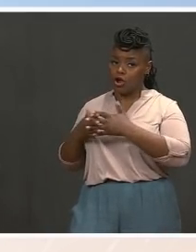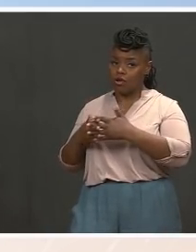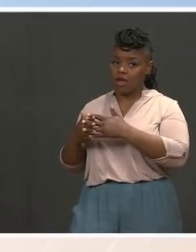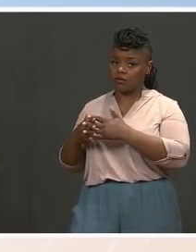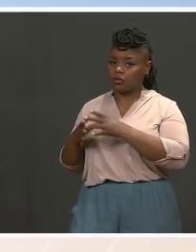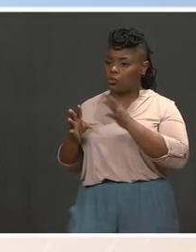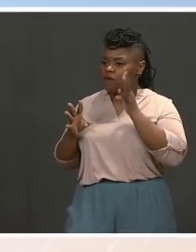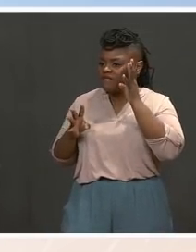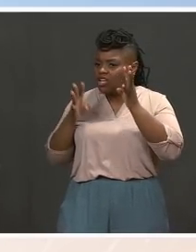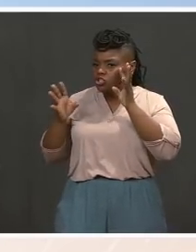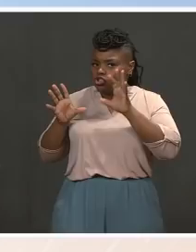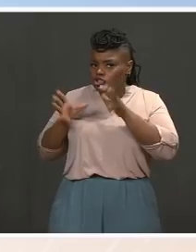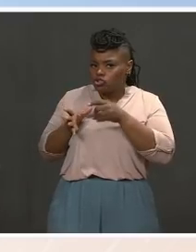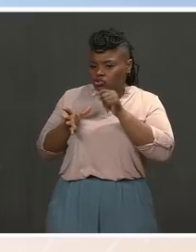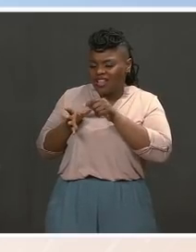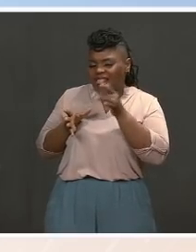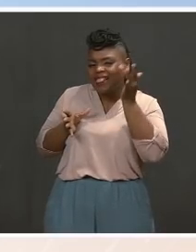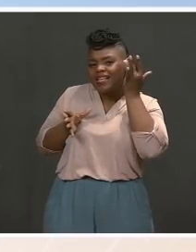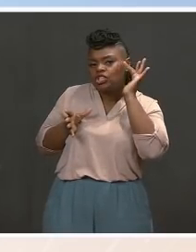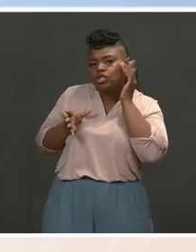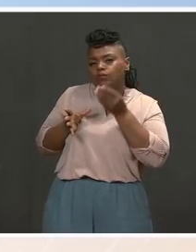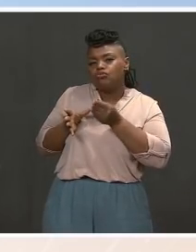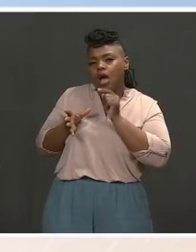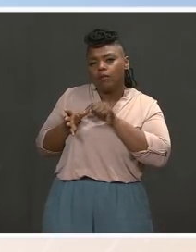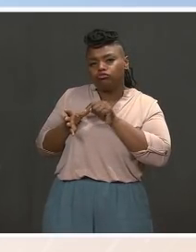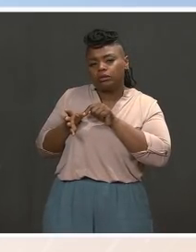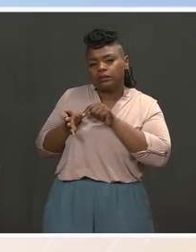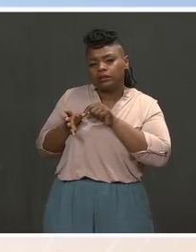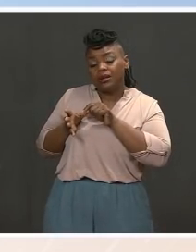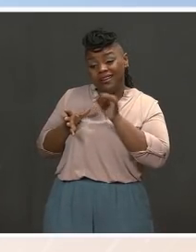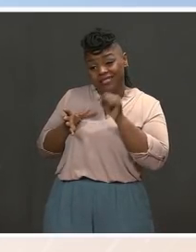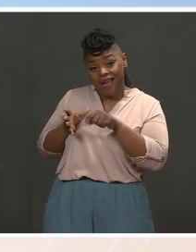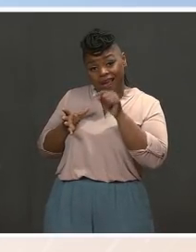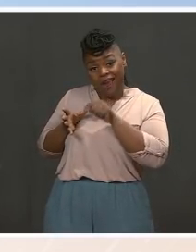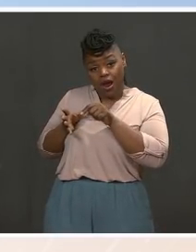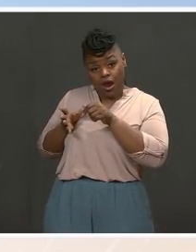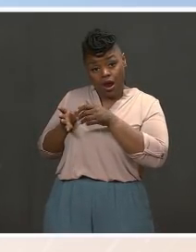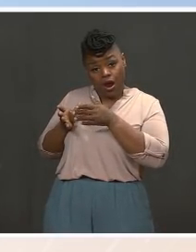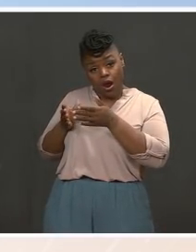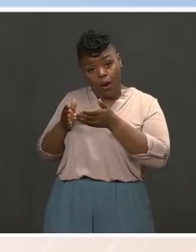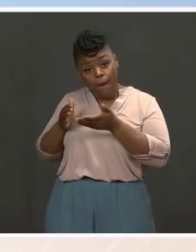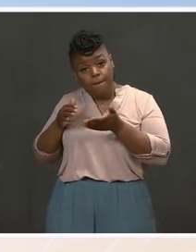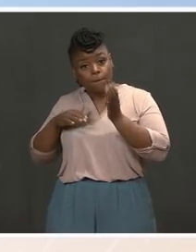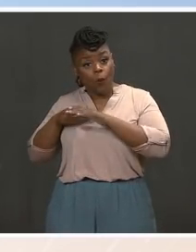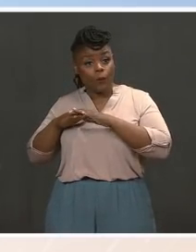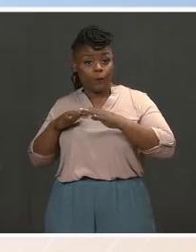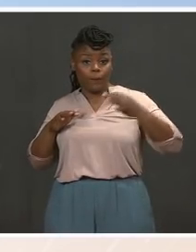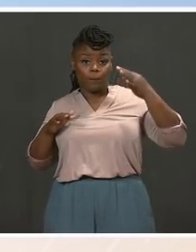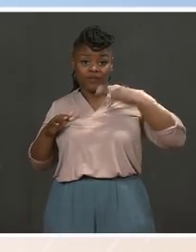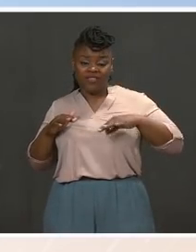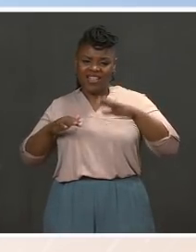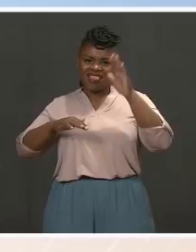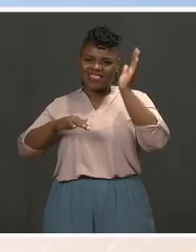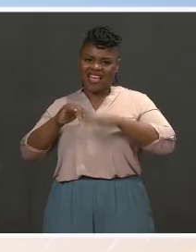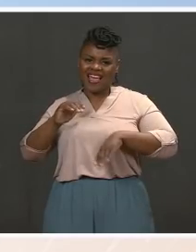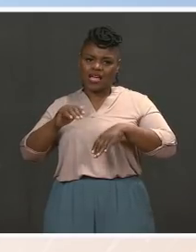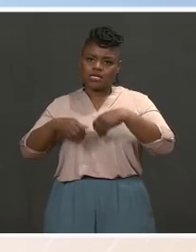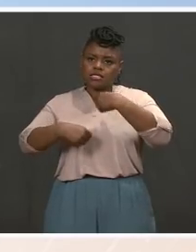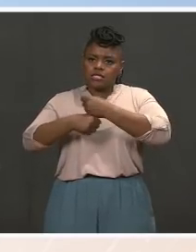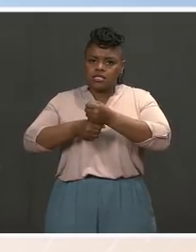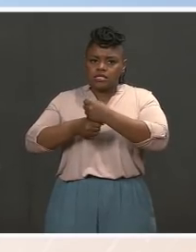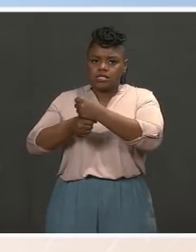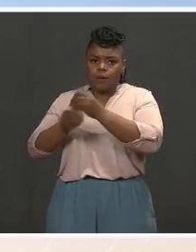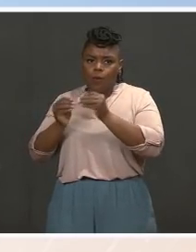property of pharmaceutical companies outweighing the benefit of moving faster towards a COVID-free world? Sure. I